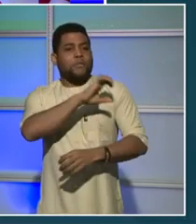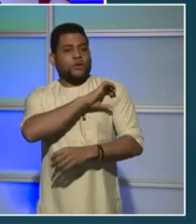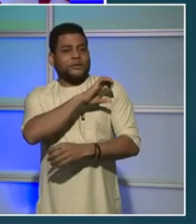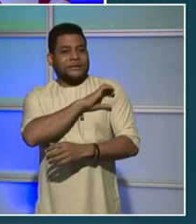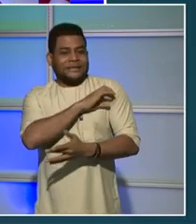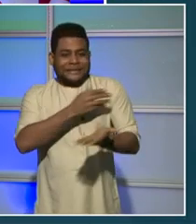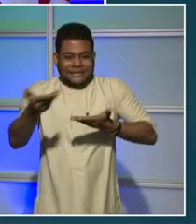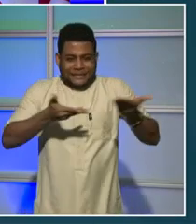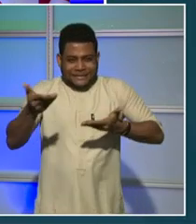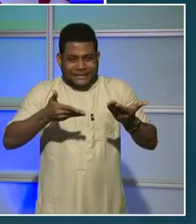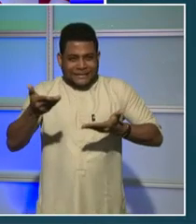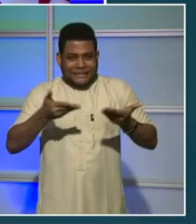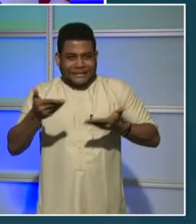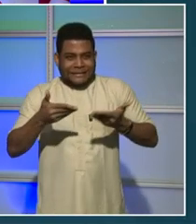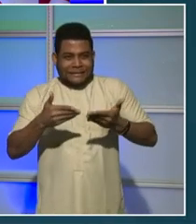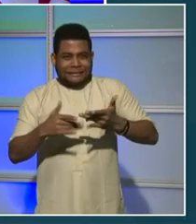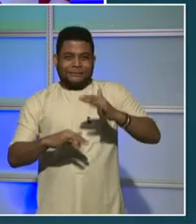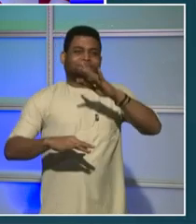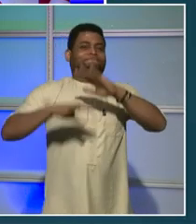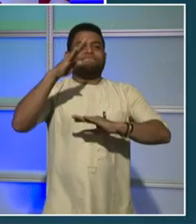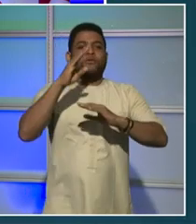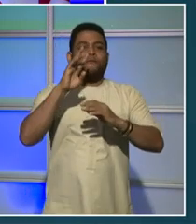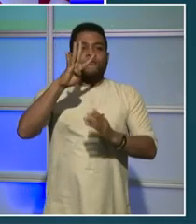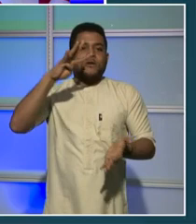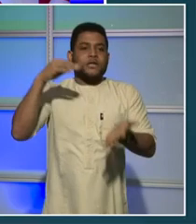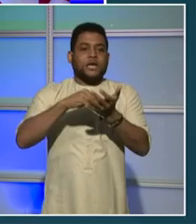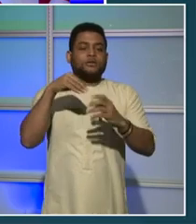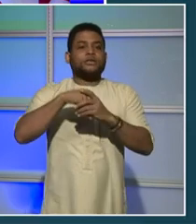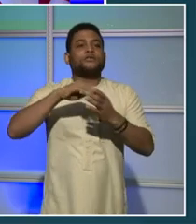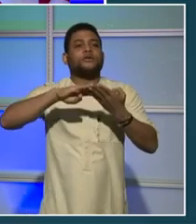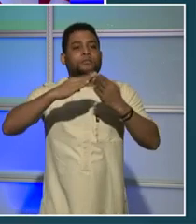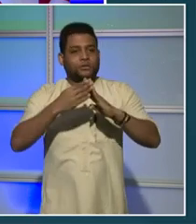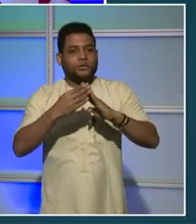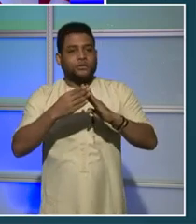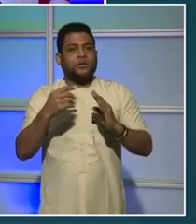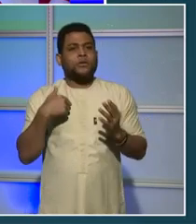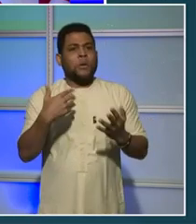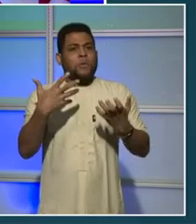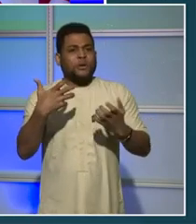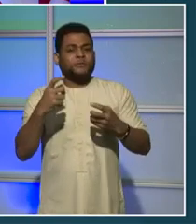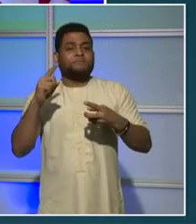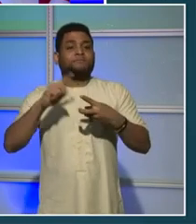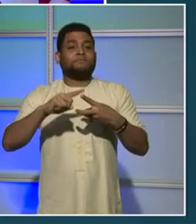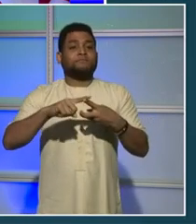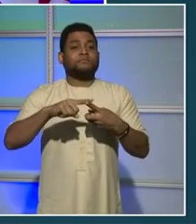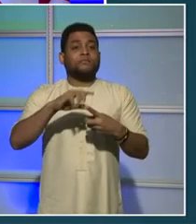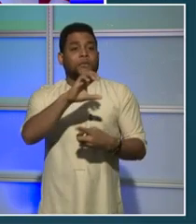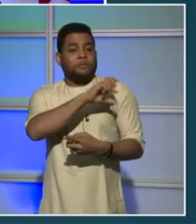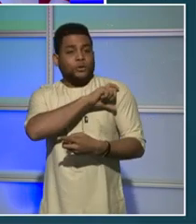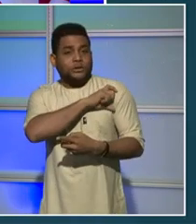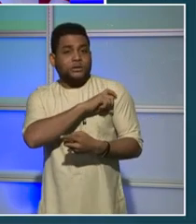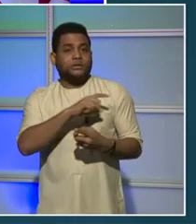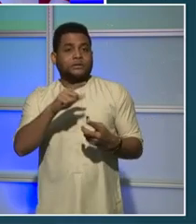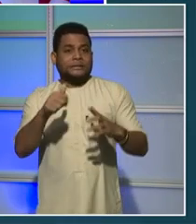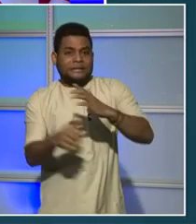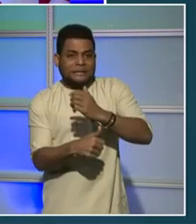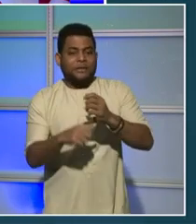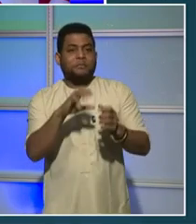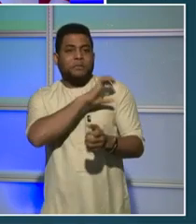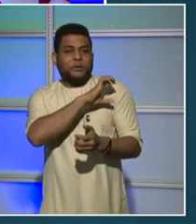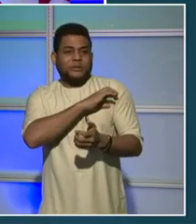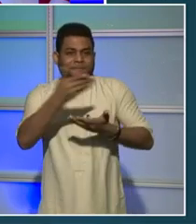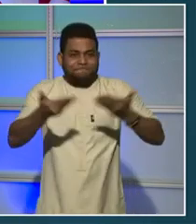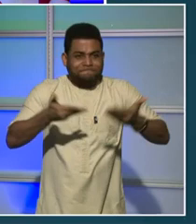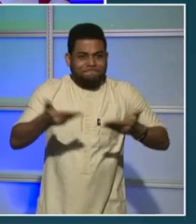officers out in the community and we also need enough officers and detectives to quickly solve crimes when they happen. That is all